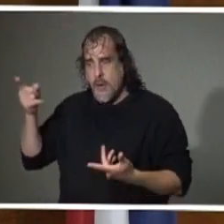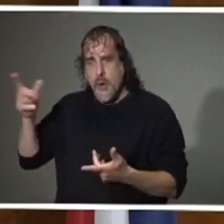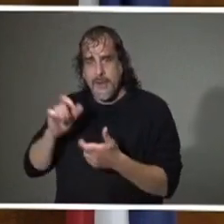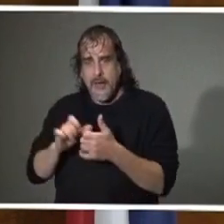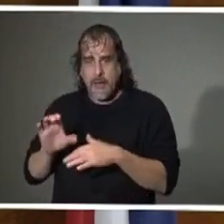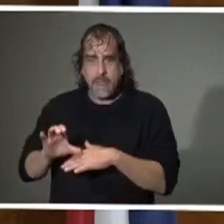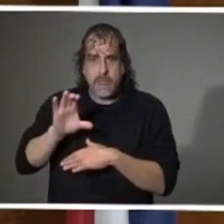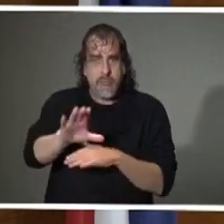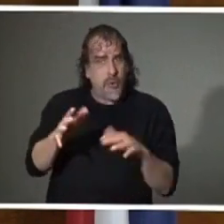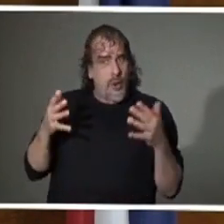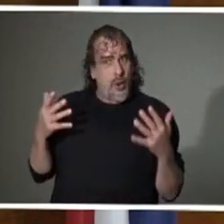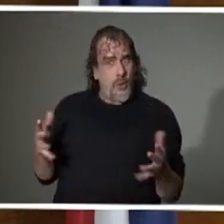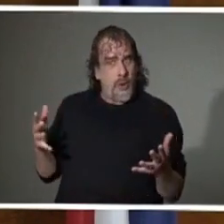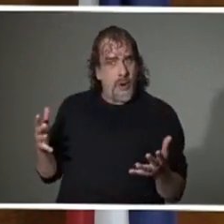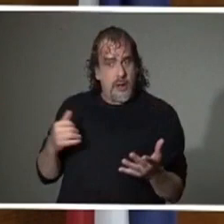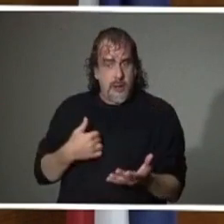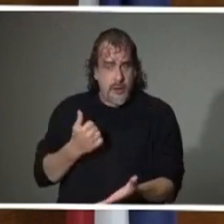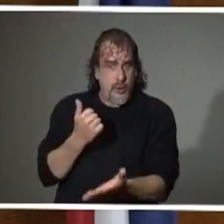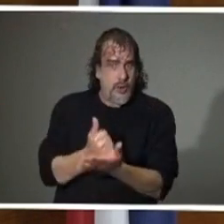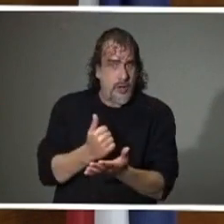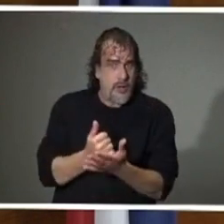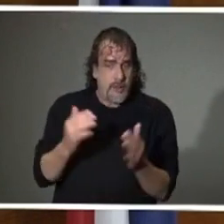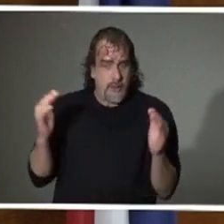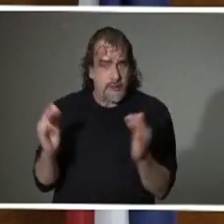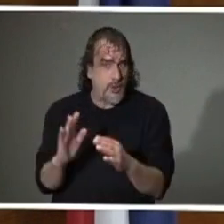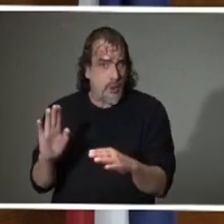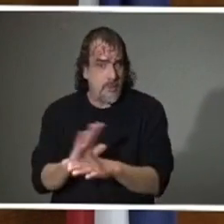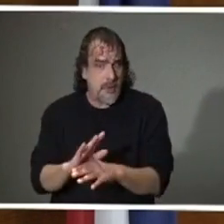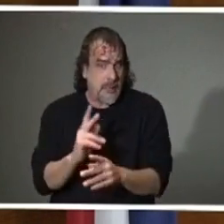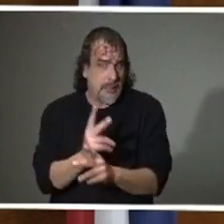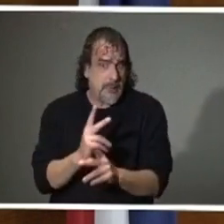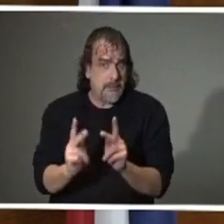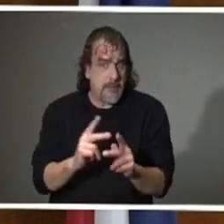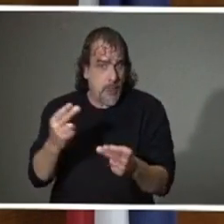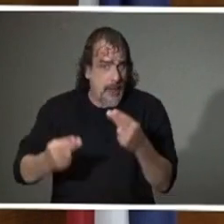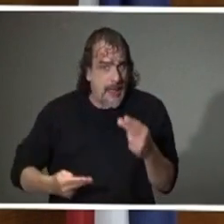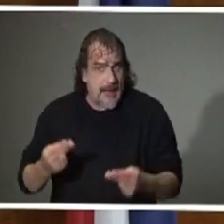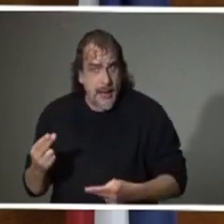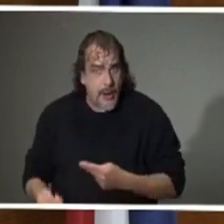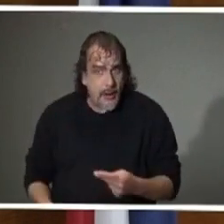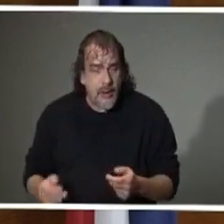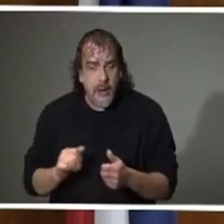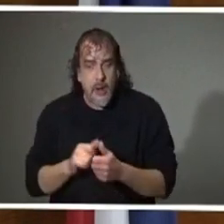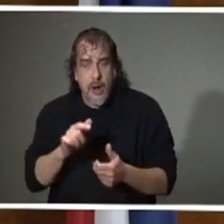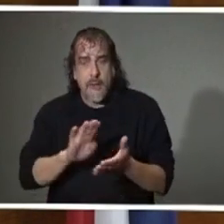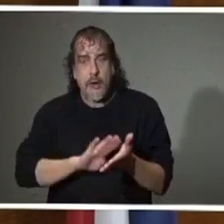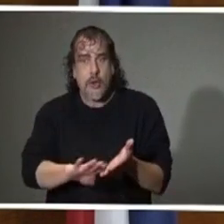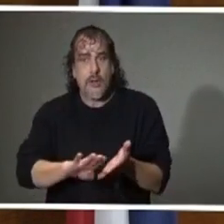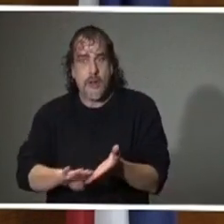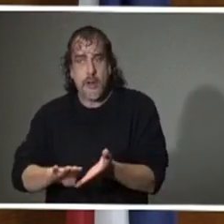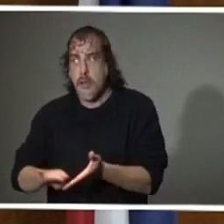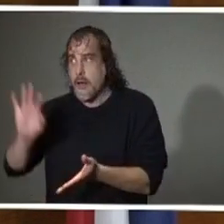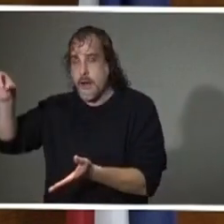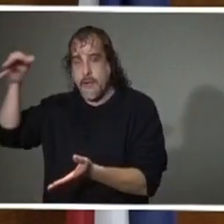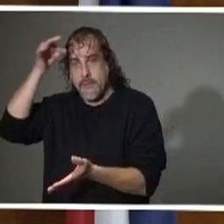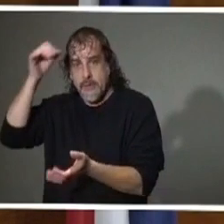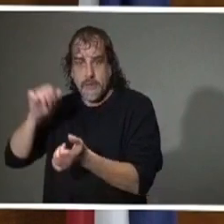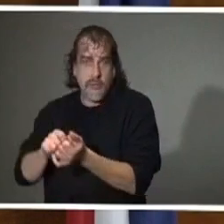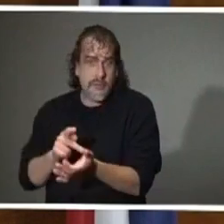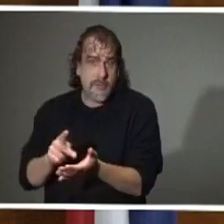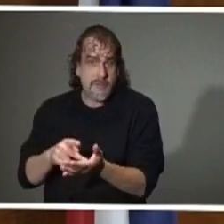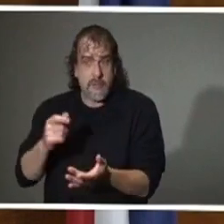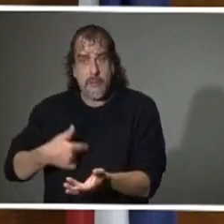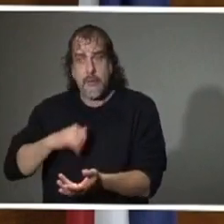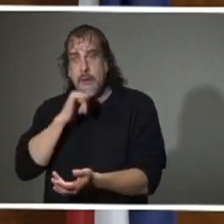passed, either we're going to help small businesses keep people on the payroll or those individuals are going to get laid off, and the federal government's going to pay for them